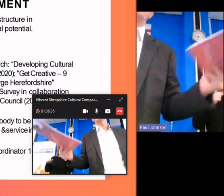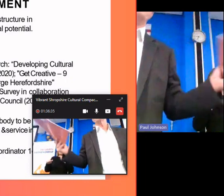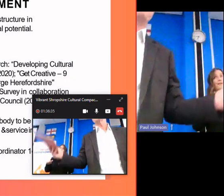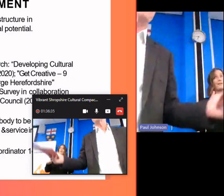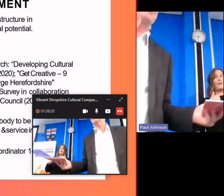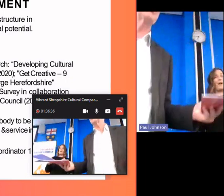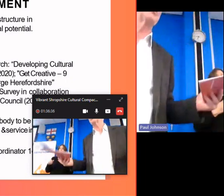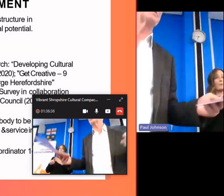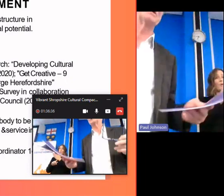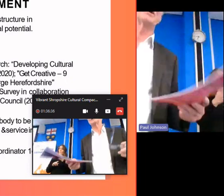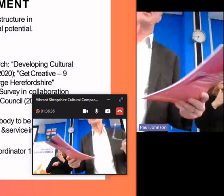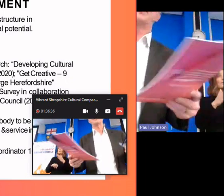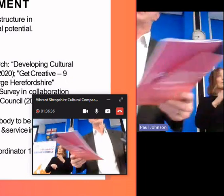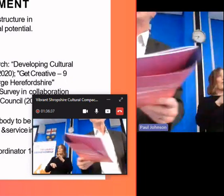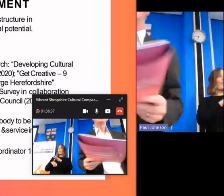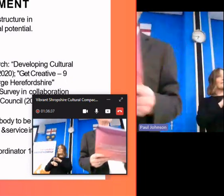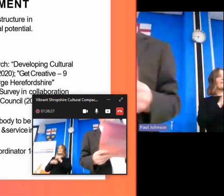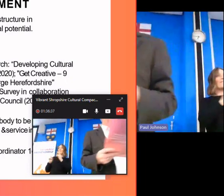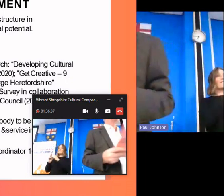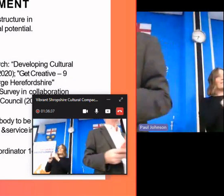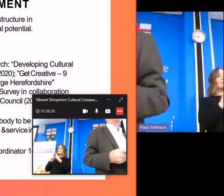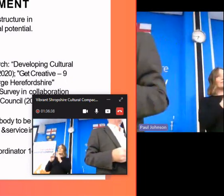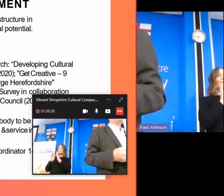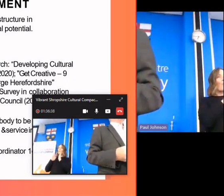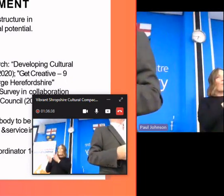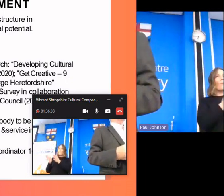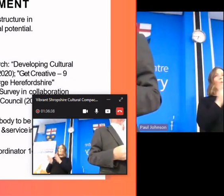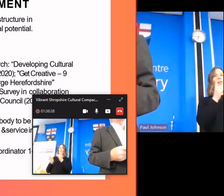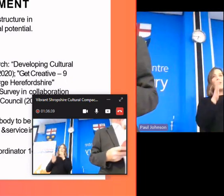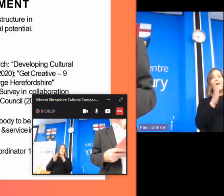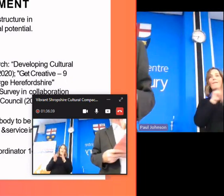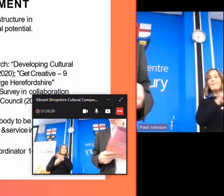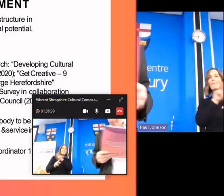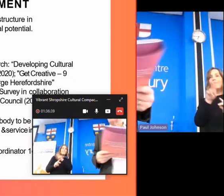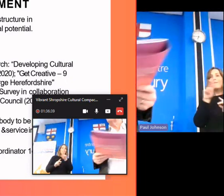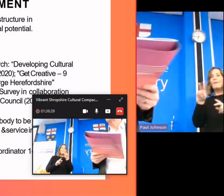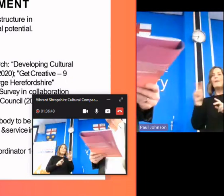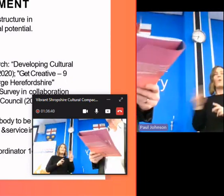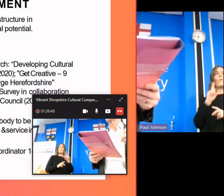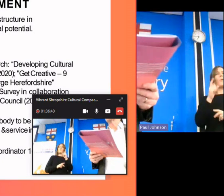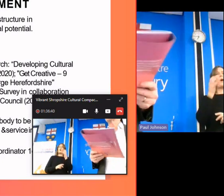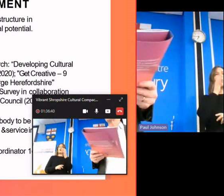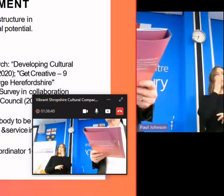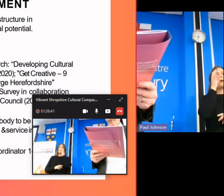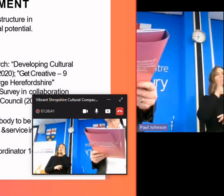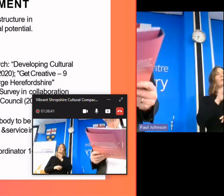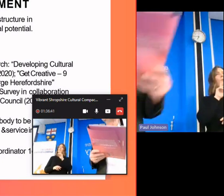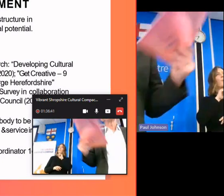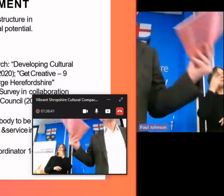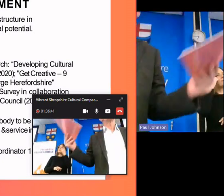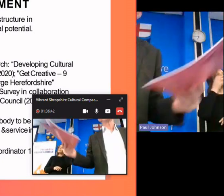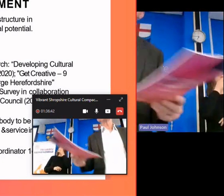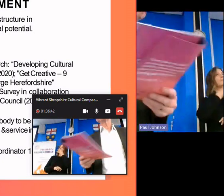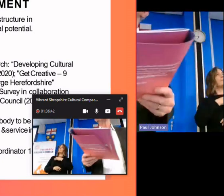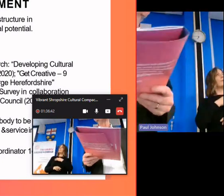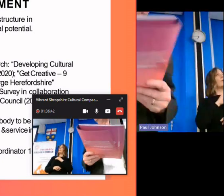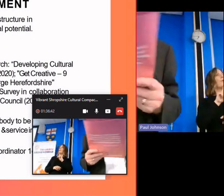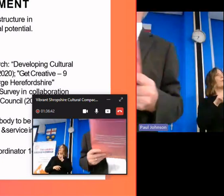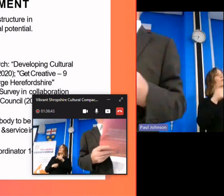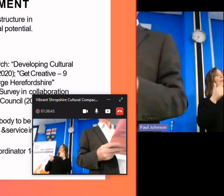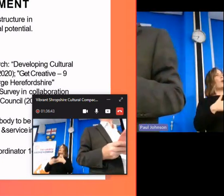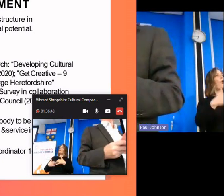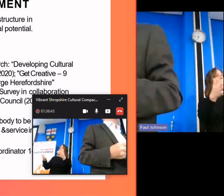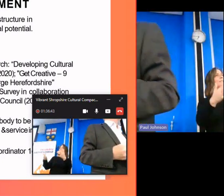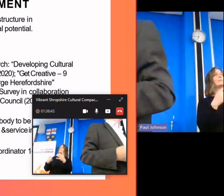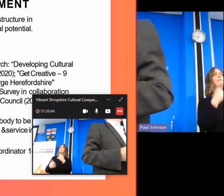to shoot shows at village halls and so on and coming away and one of the questions always that we asked ourselves was what a great audience